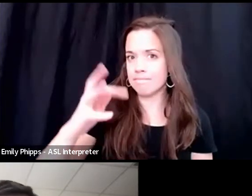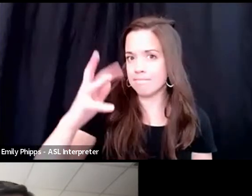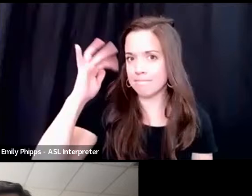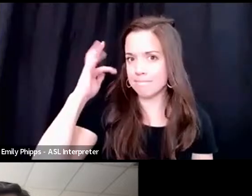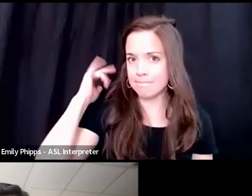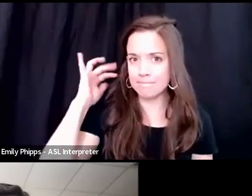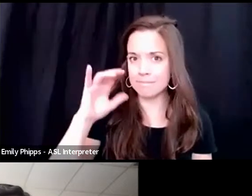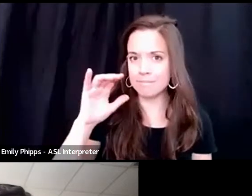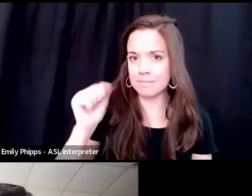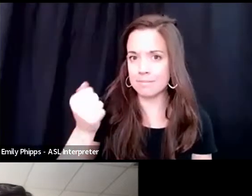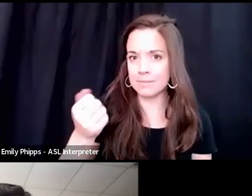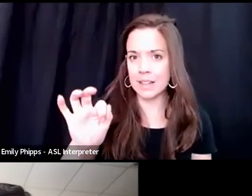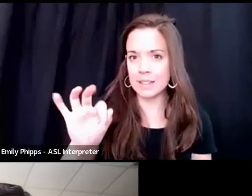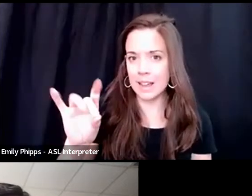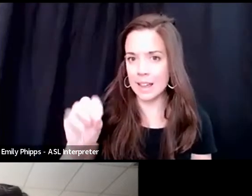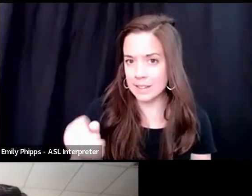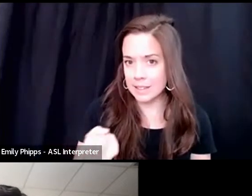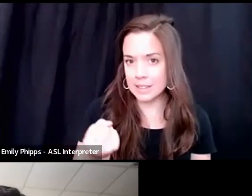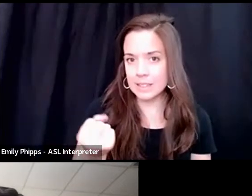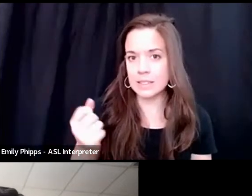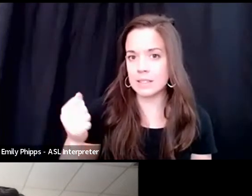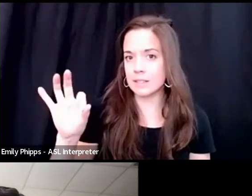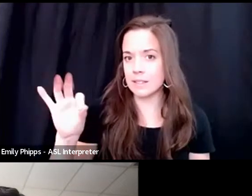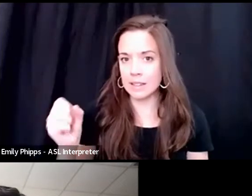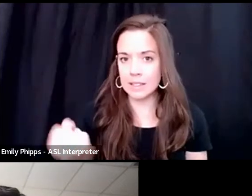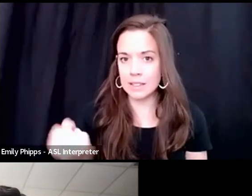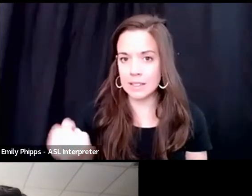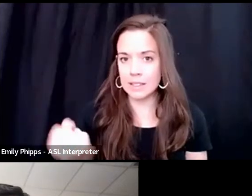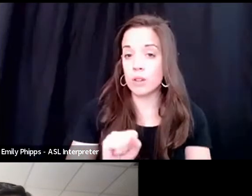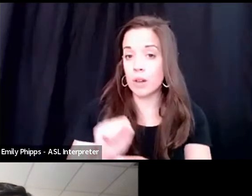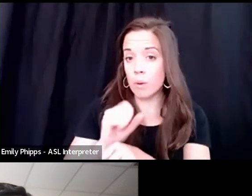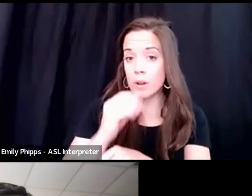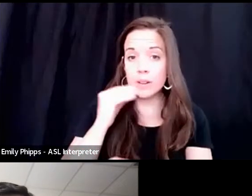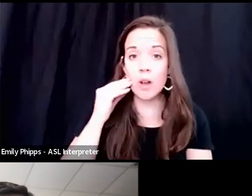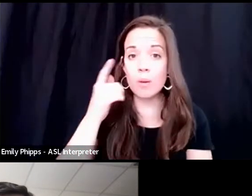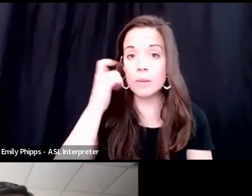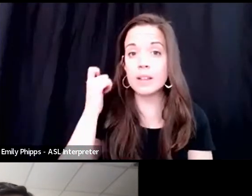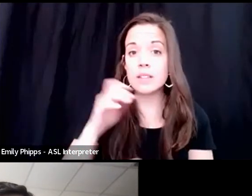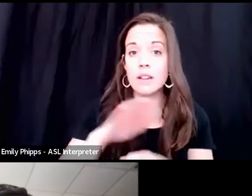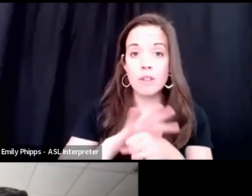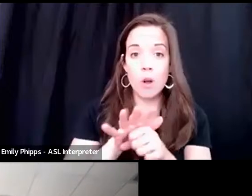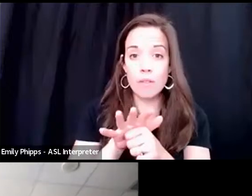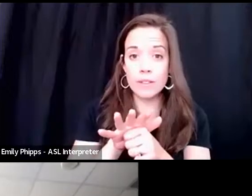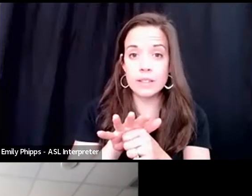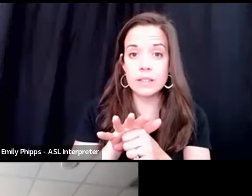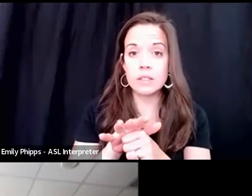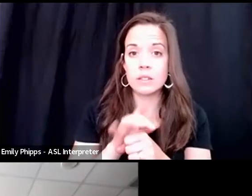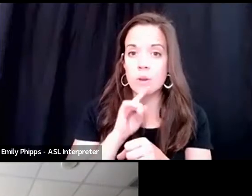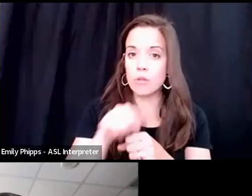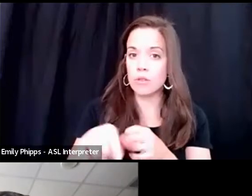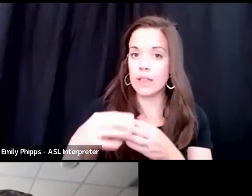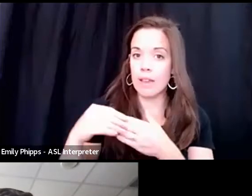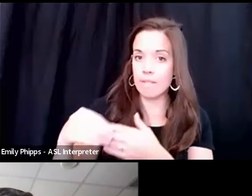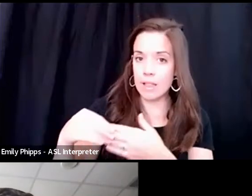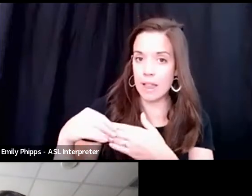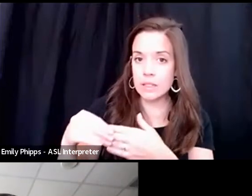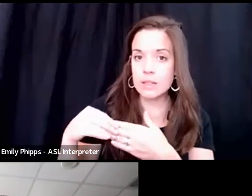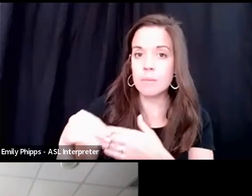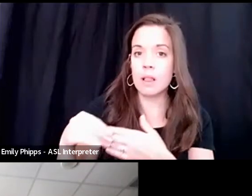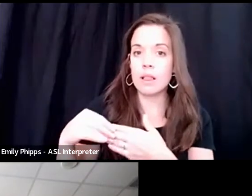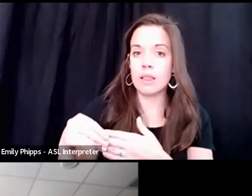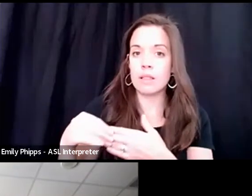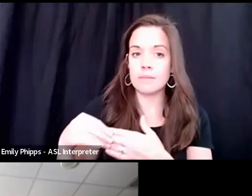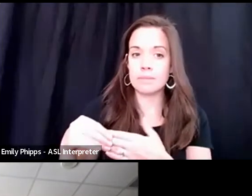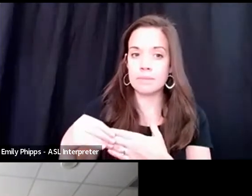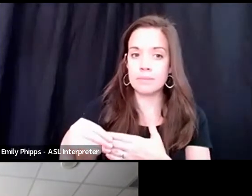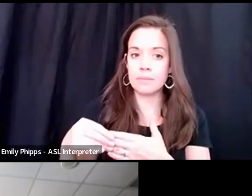eighties or nineties because you can work at home because of COVID. Um, we are very flexible on, um,